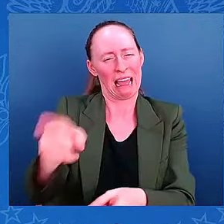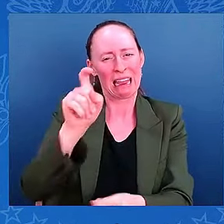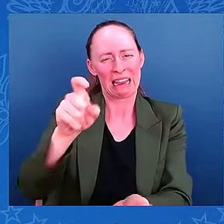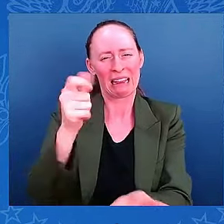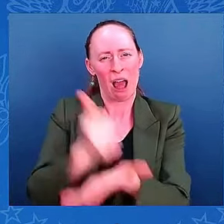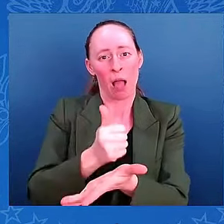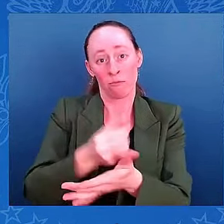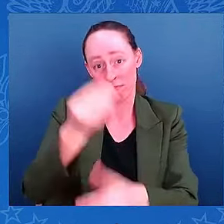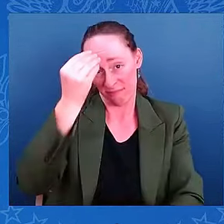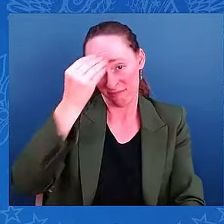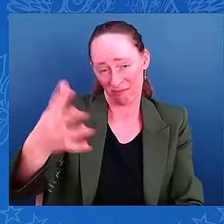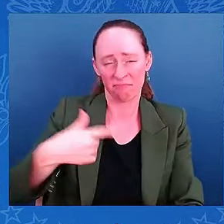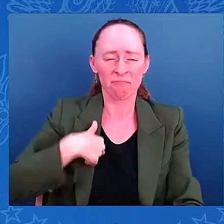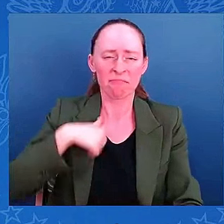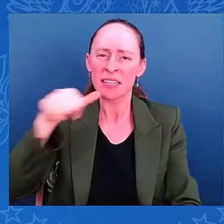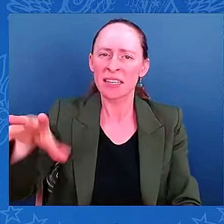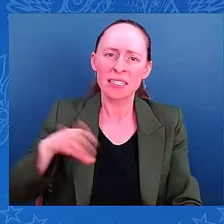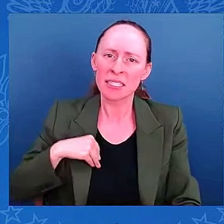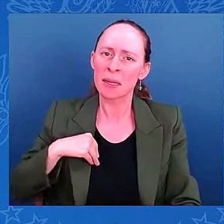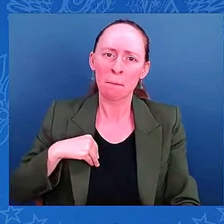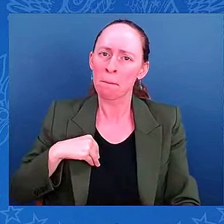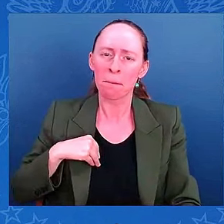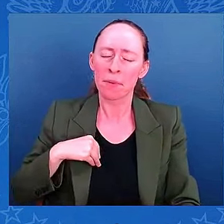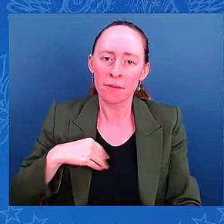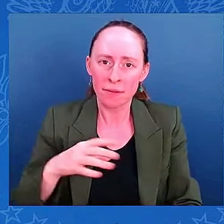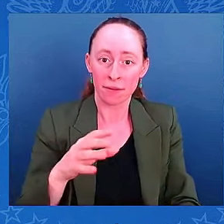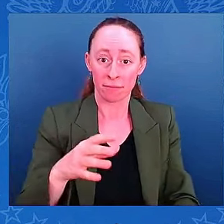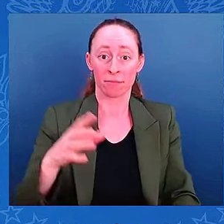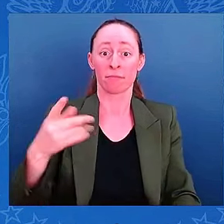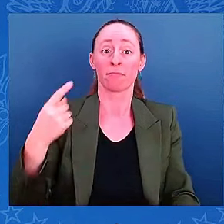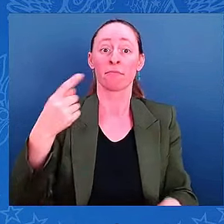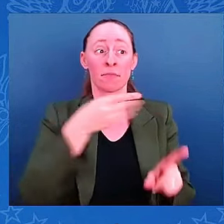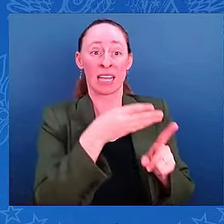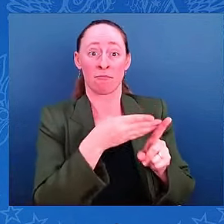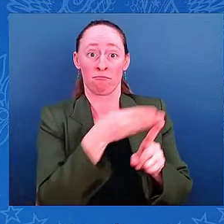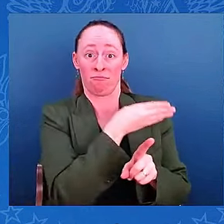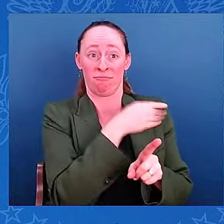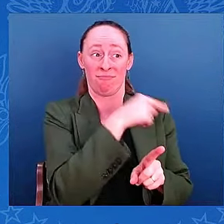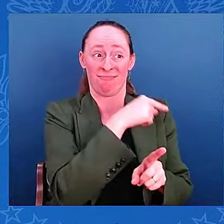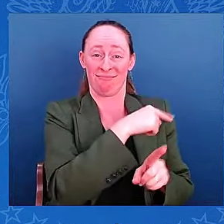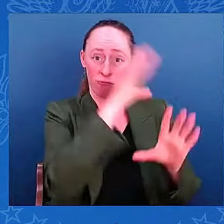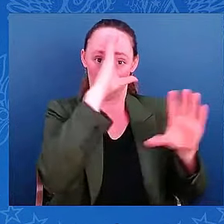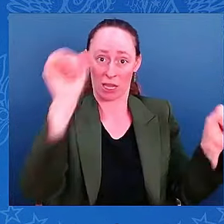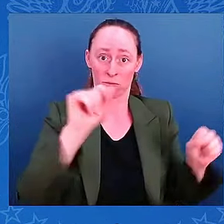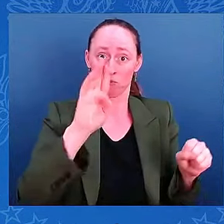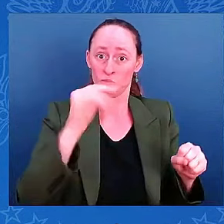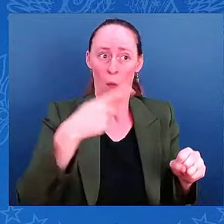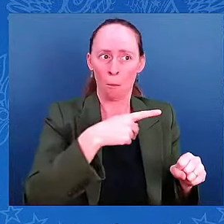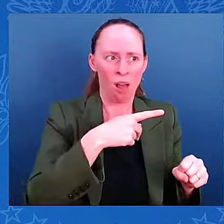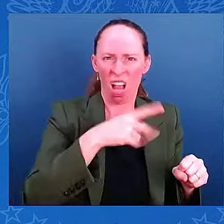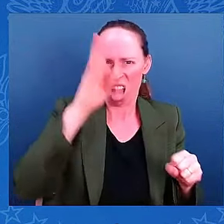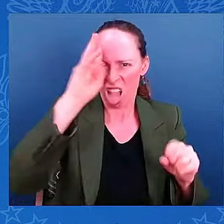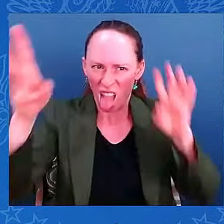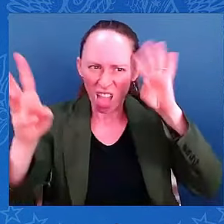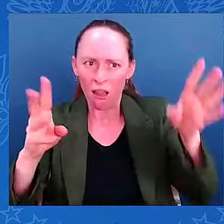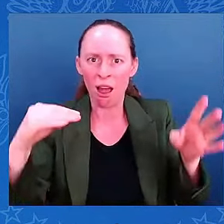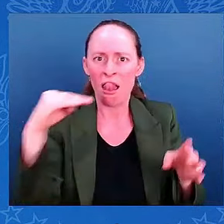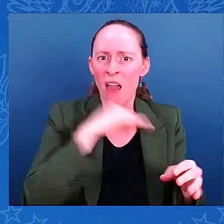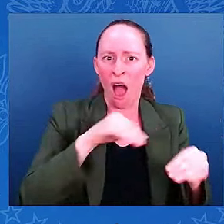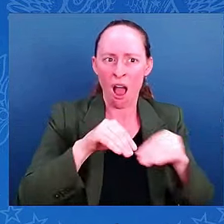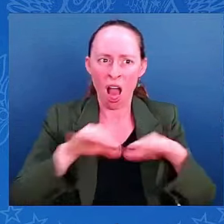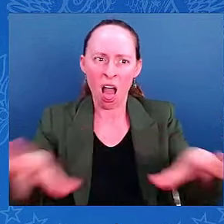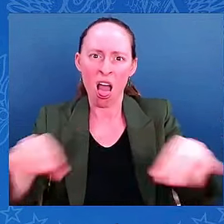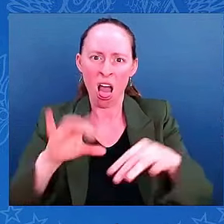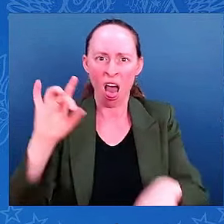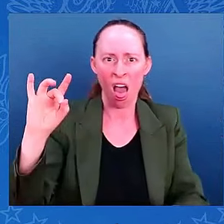President Trump has led the onslaught of lies. Assertions have been made that property is being confiscated. That's simply not